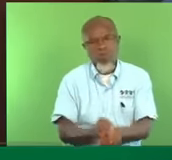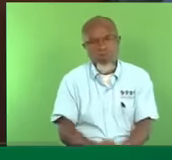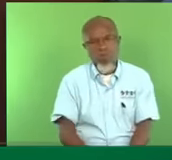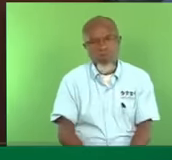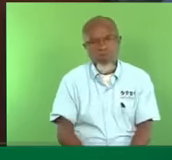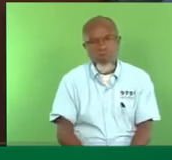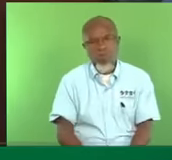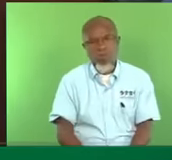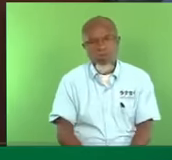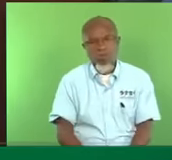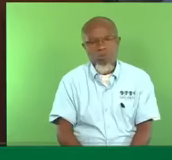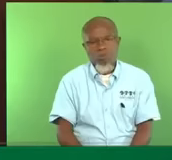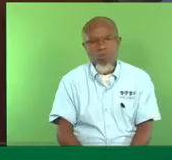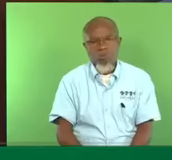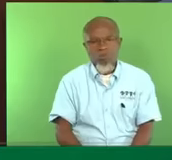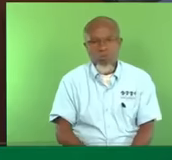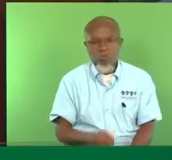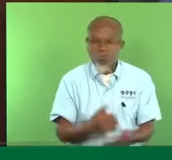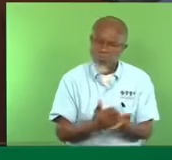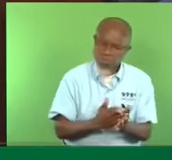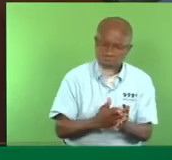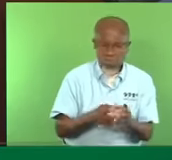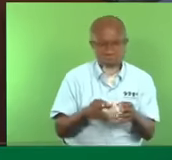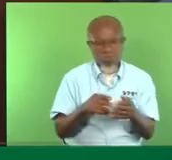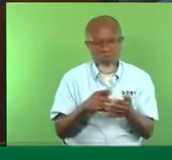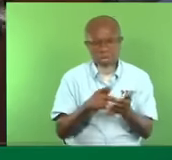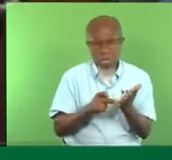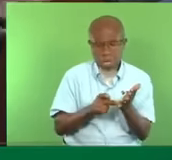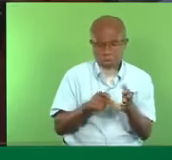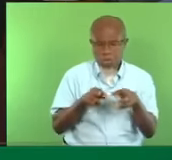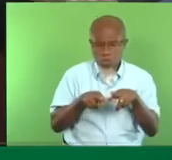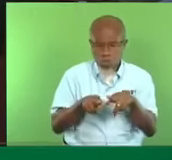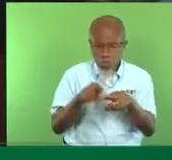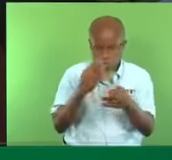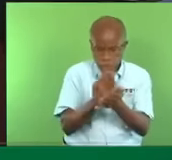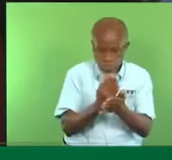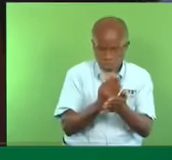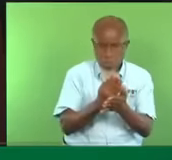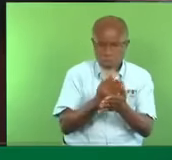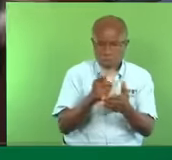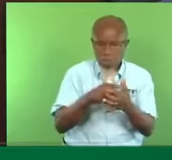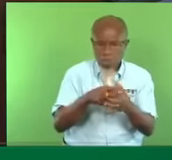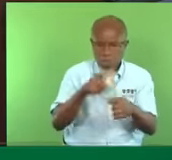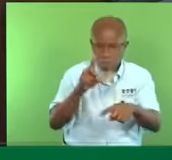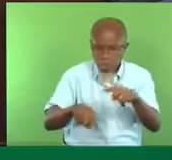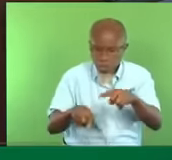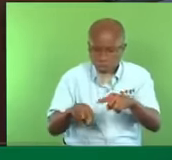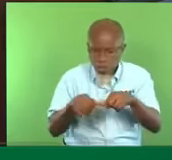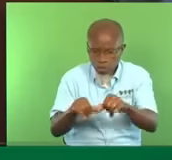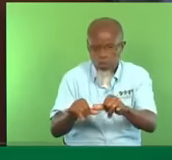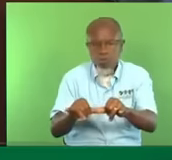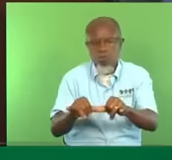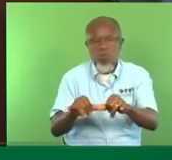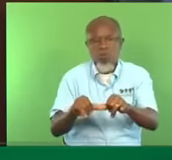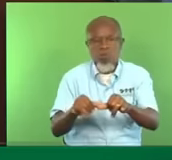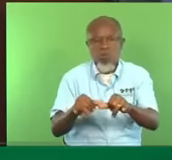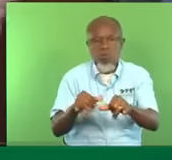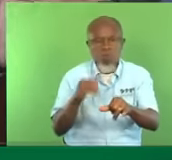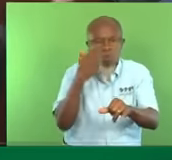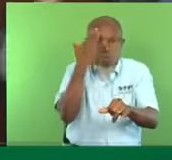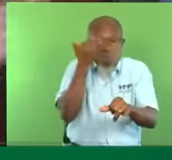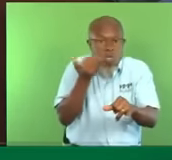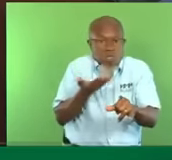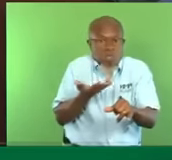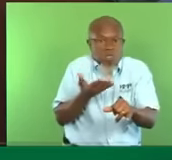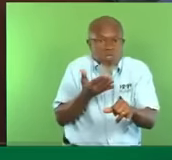say, okay, there's a point at which roads stop and you can't go by road. This is an island where there are some places you cannot go by road. In the